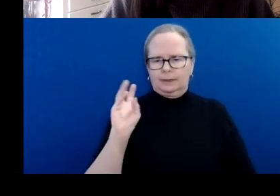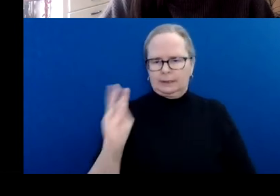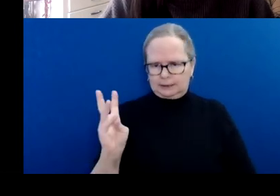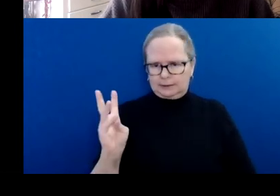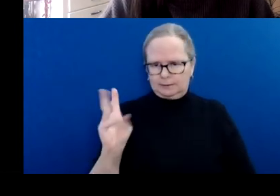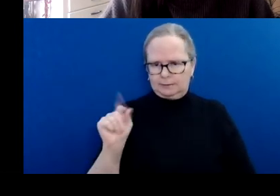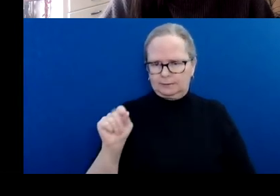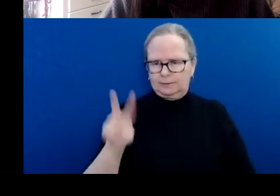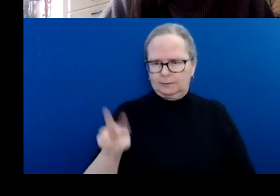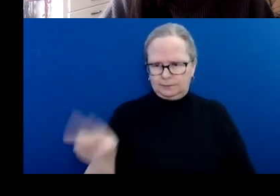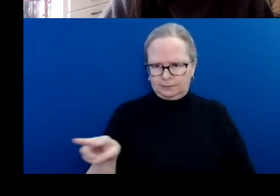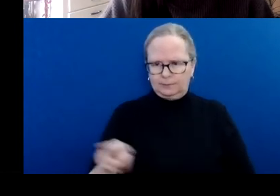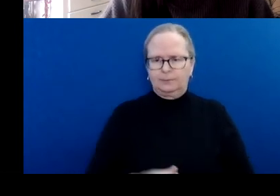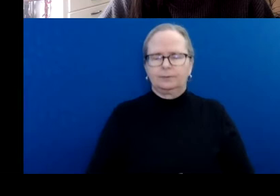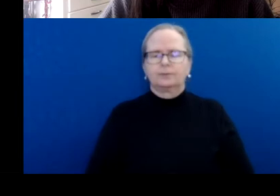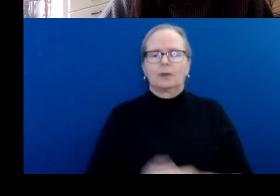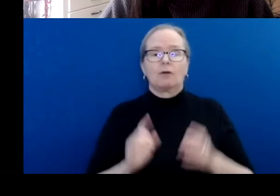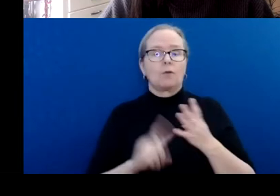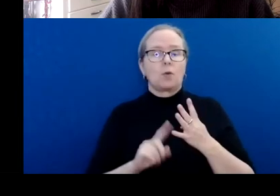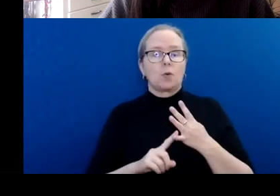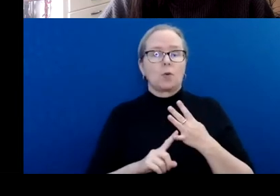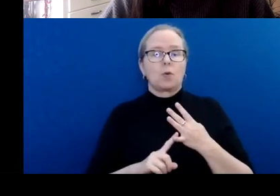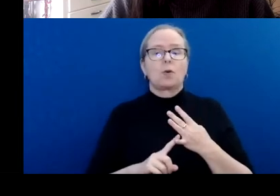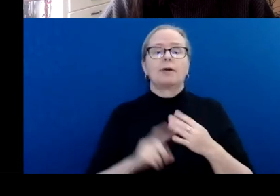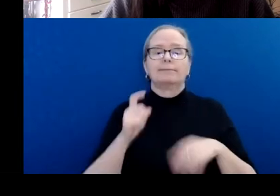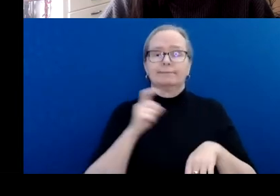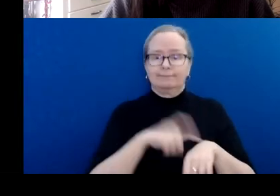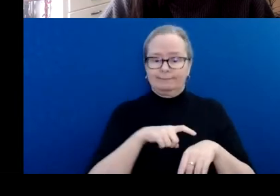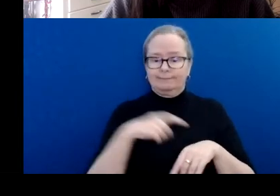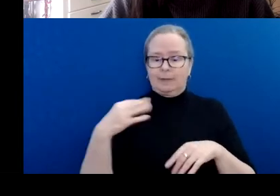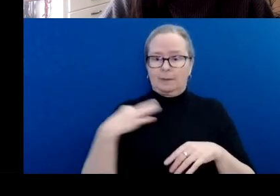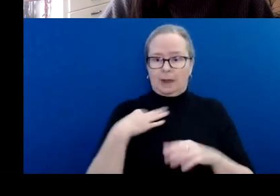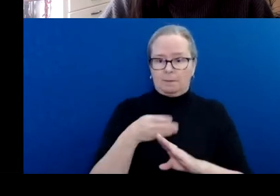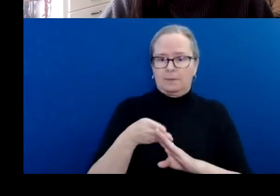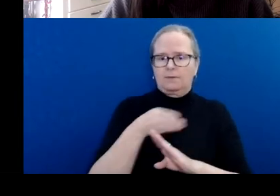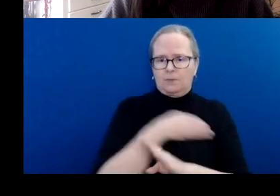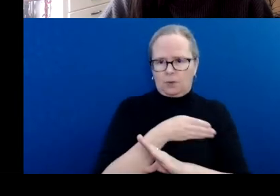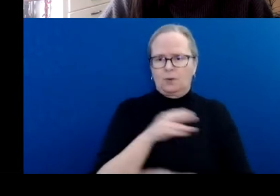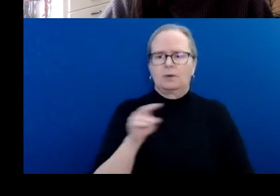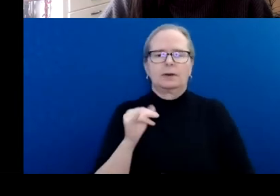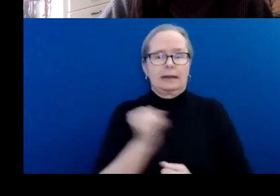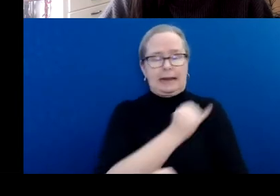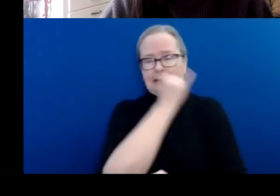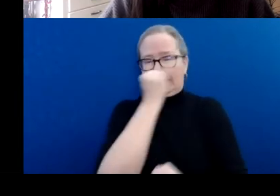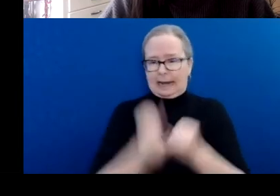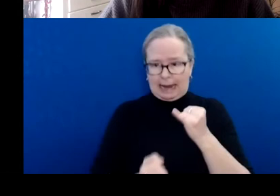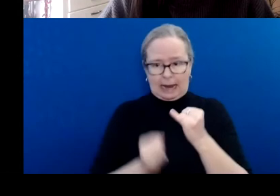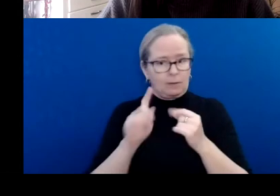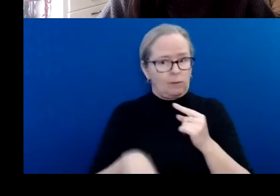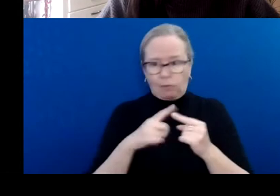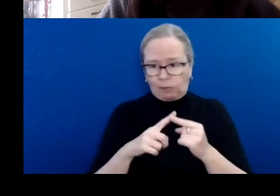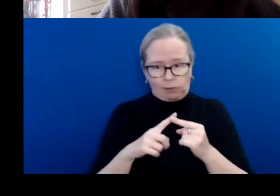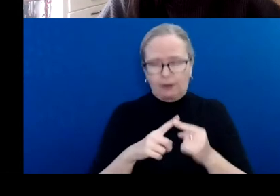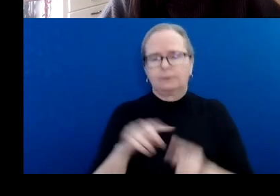And the deadline or cutoff for the fourth and last intake of the year is November 7, 2022.